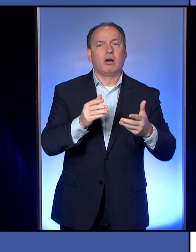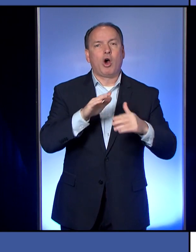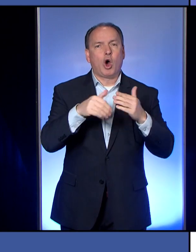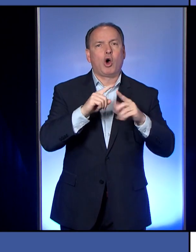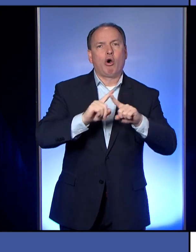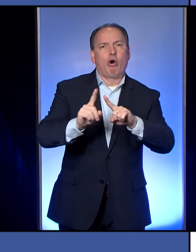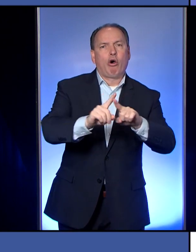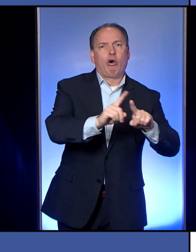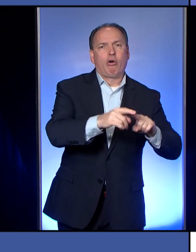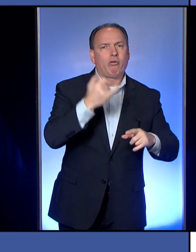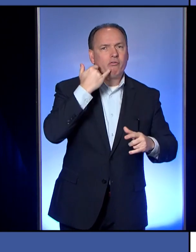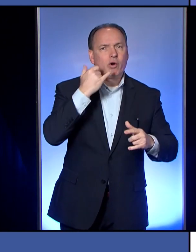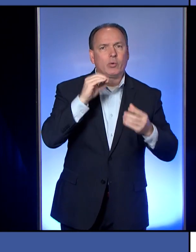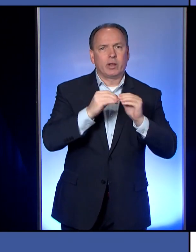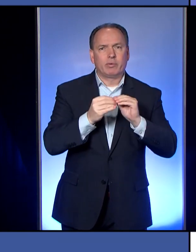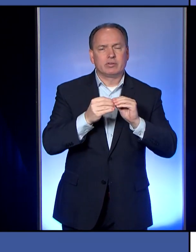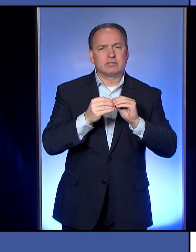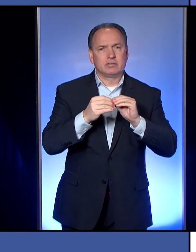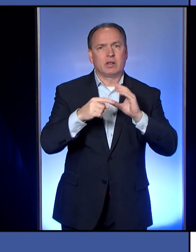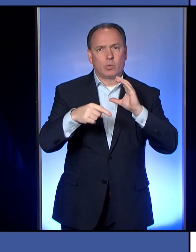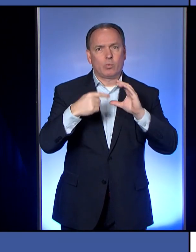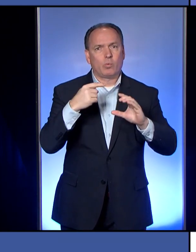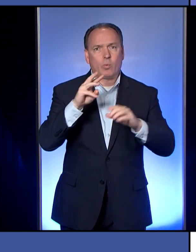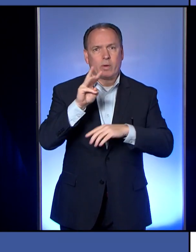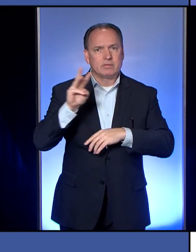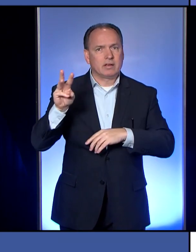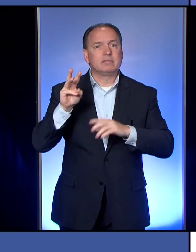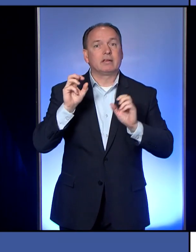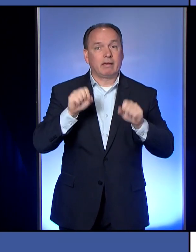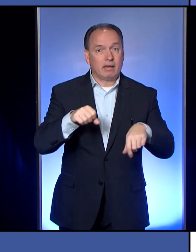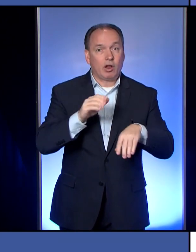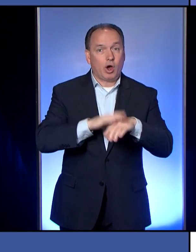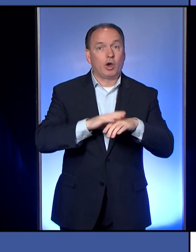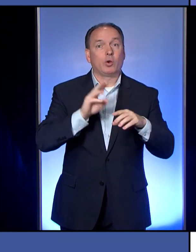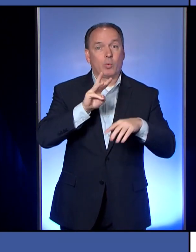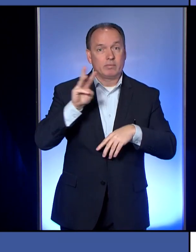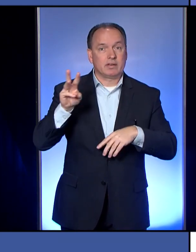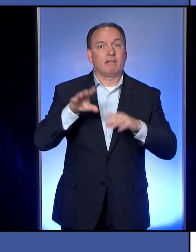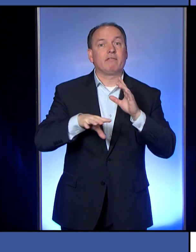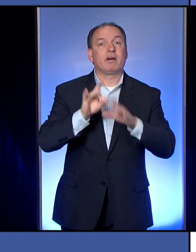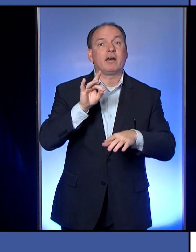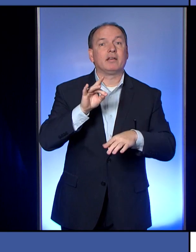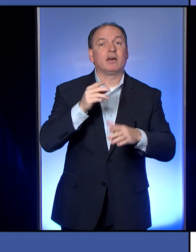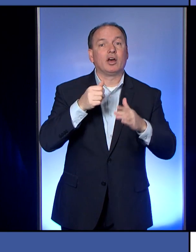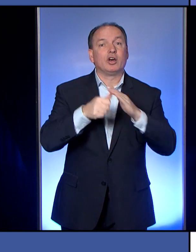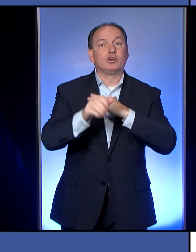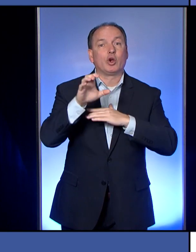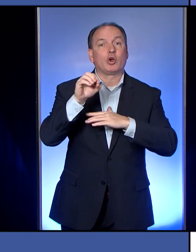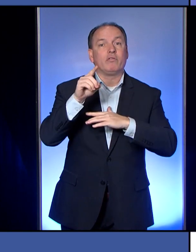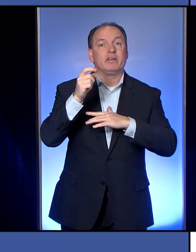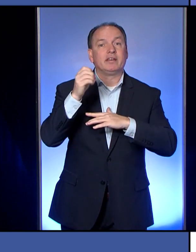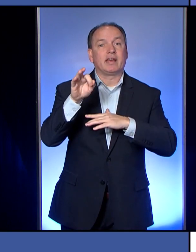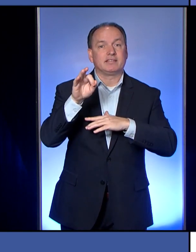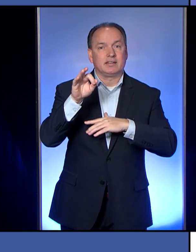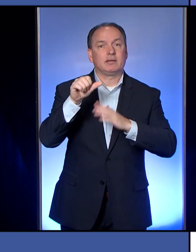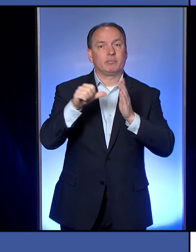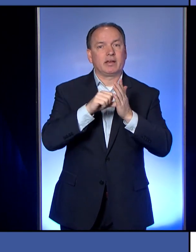numbers and email and websites can be found on our website under the COVID-19 page